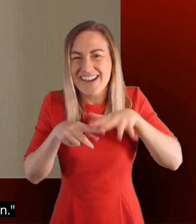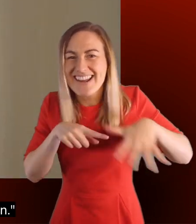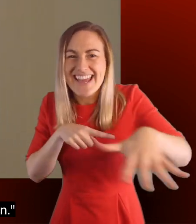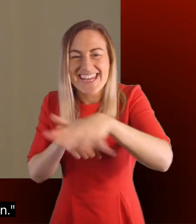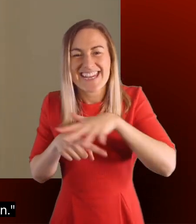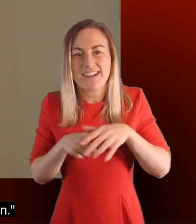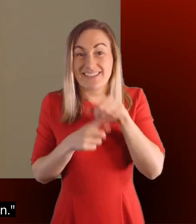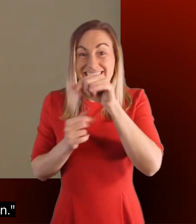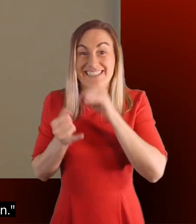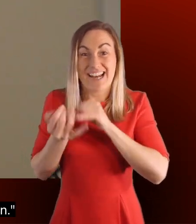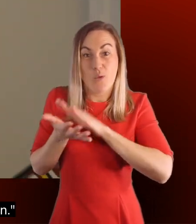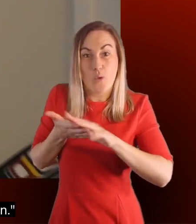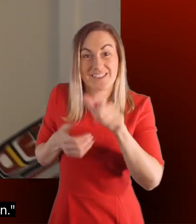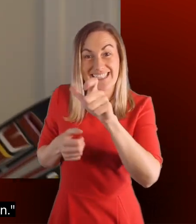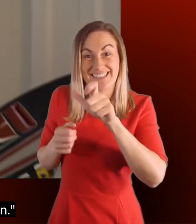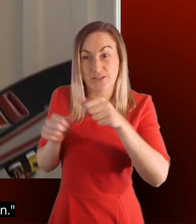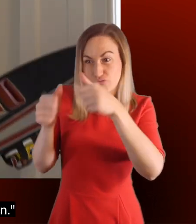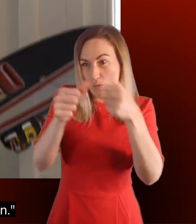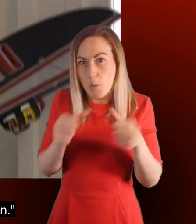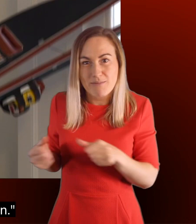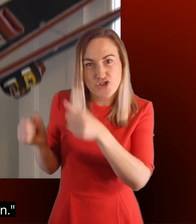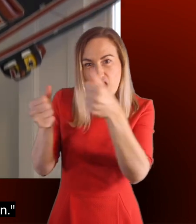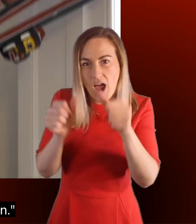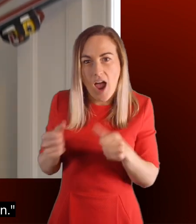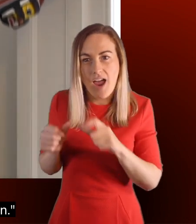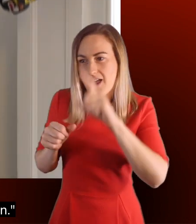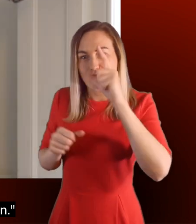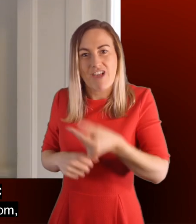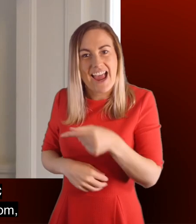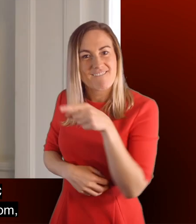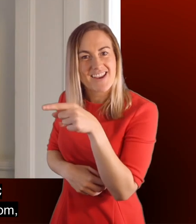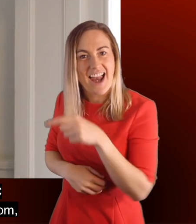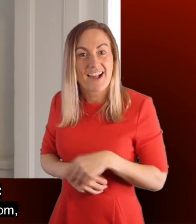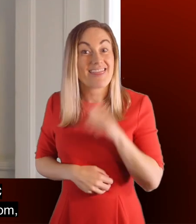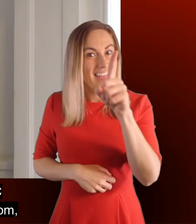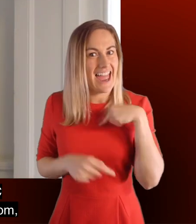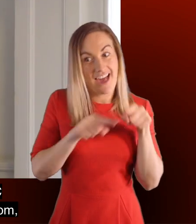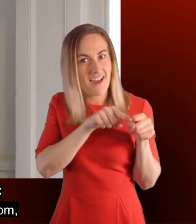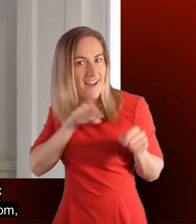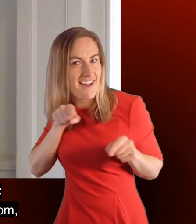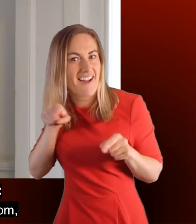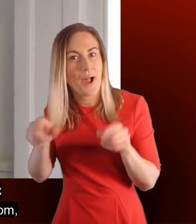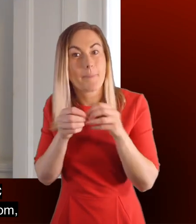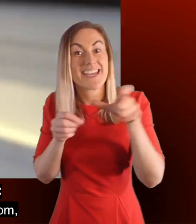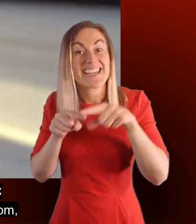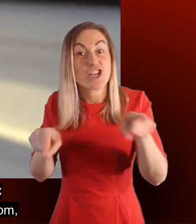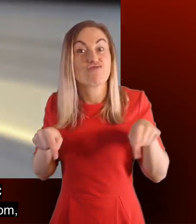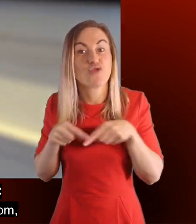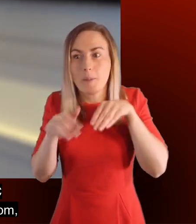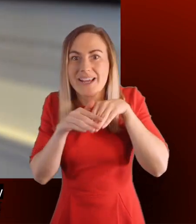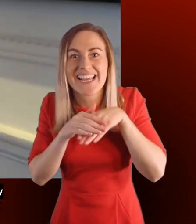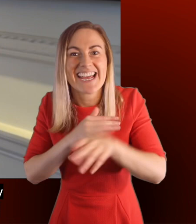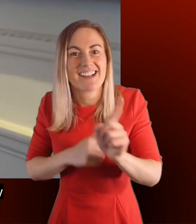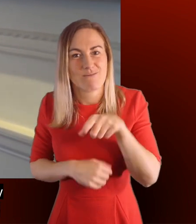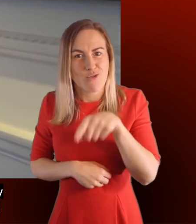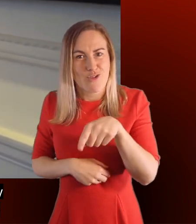and Stan Hunt's cedar sculpture Supernatural Raven. As we move through the BC Room we enter the Quebec Room